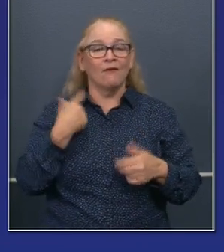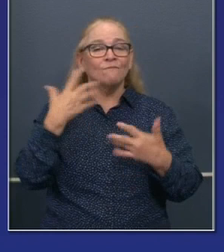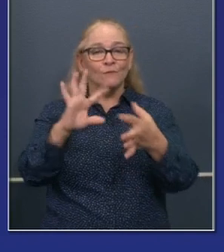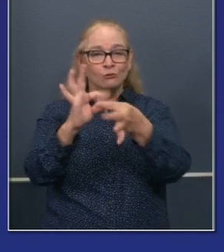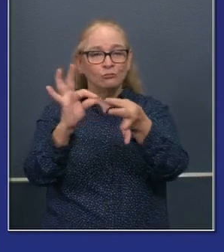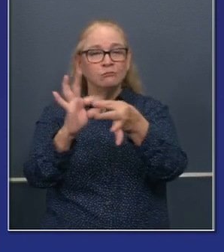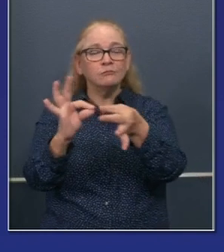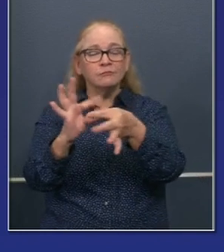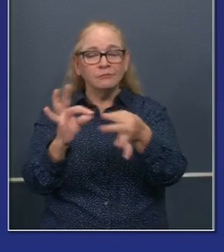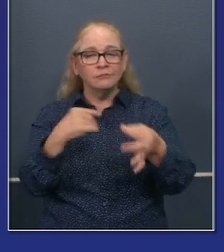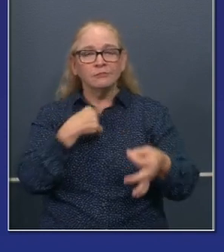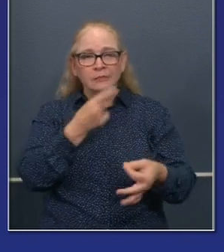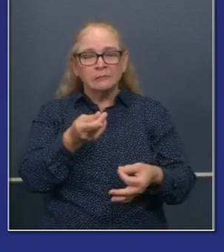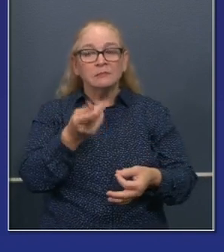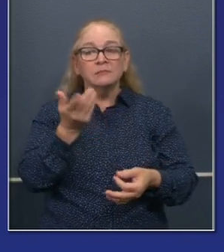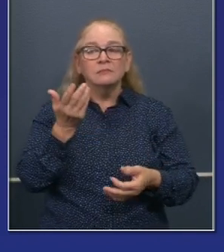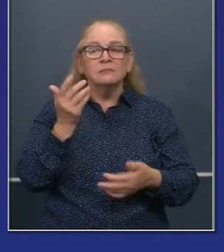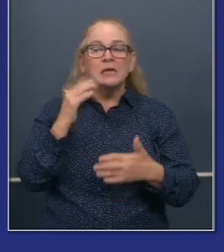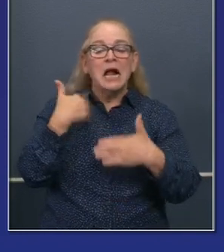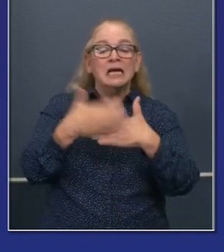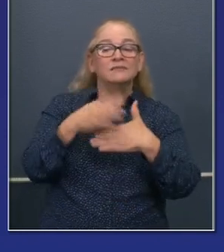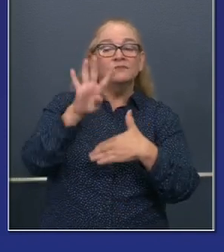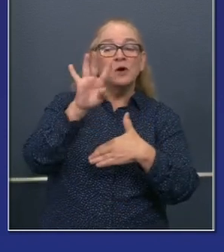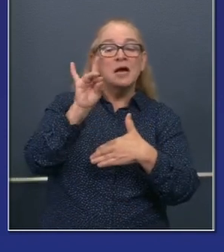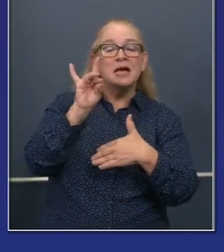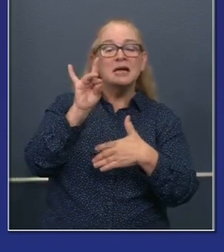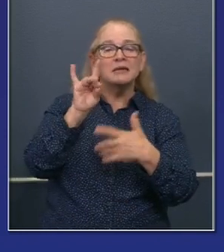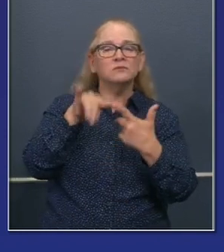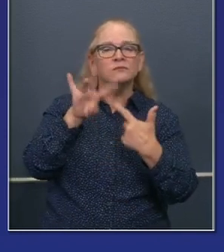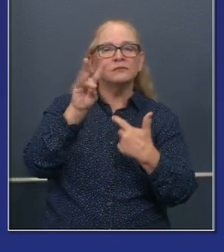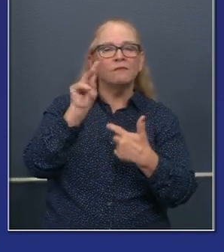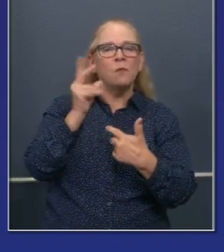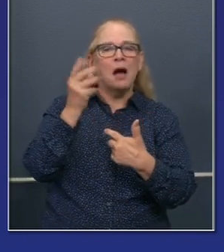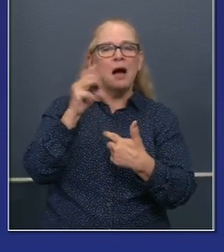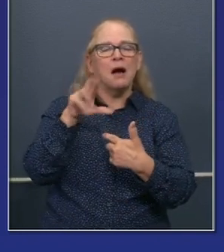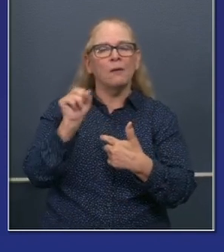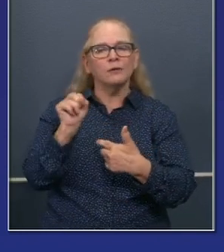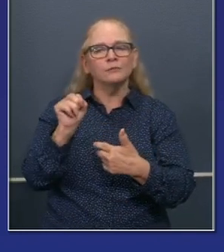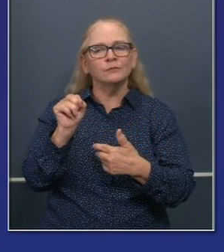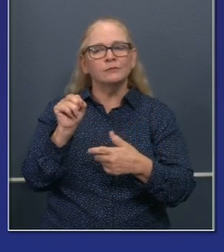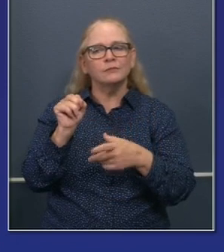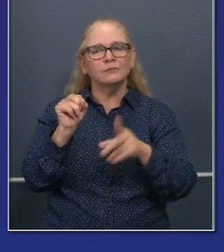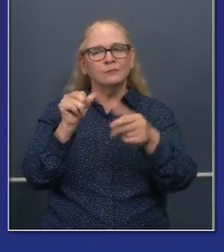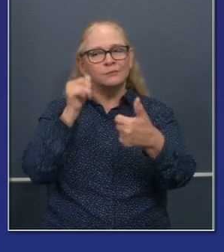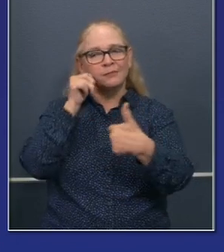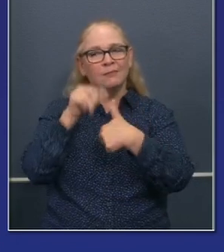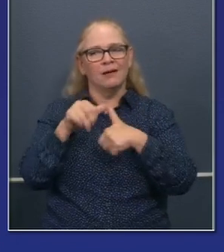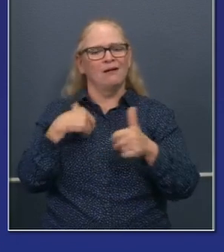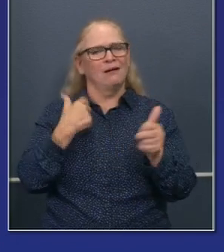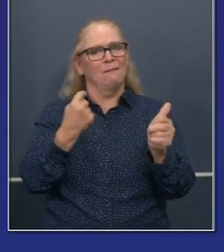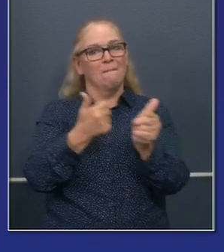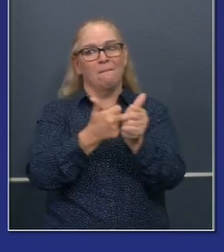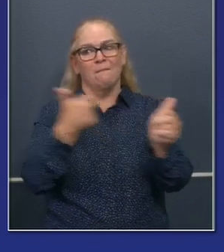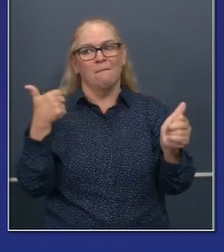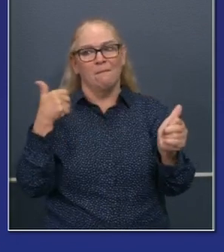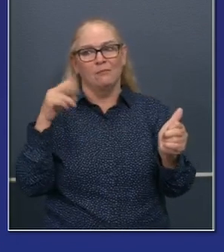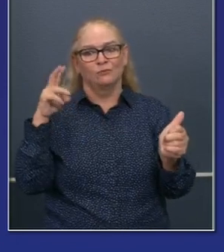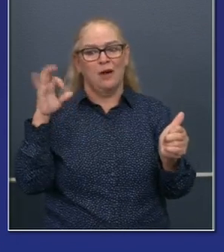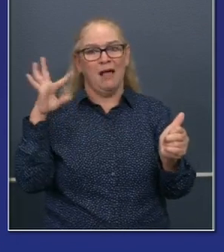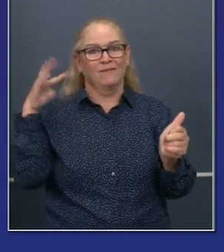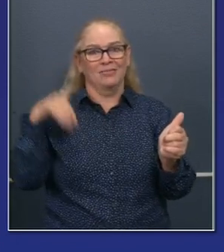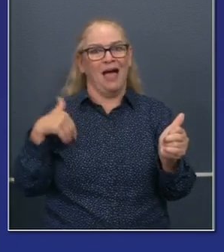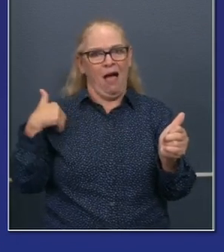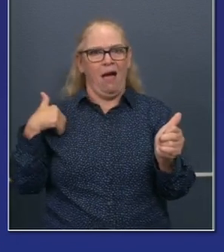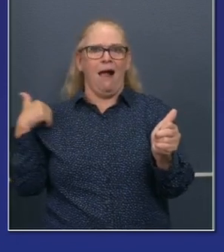night, most likely, uh, that we will take all of that backlog, the 295,000 backlog numbers cases,